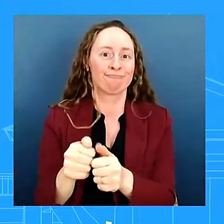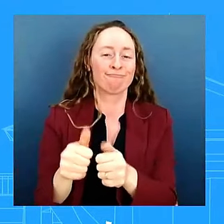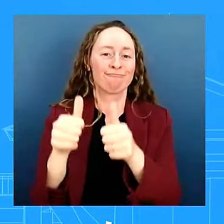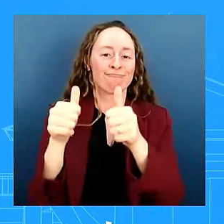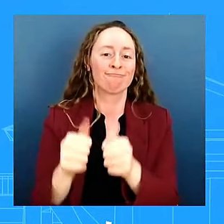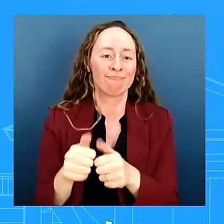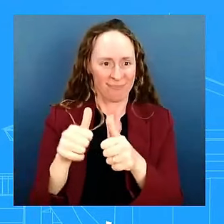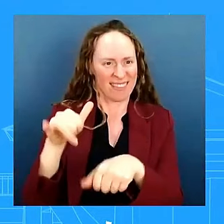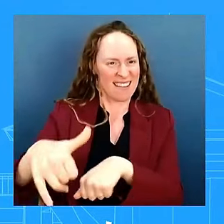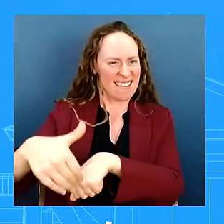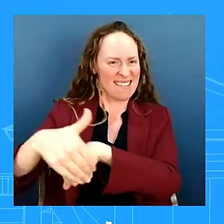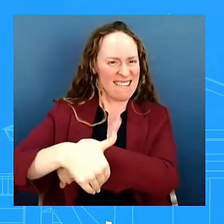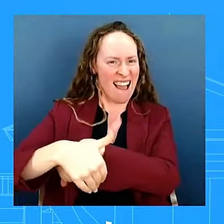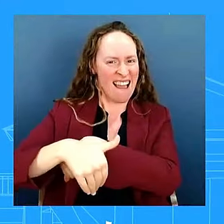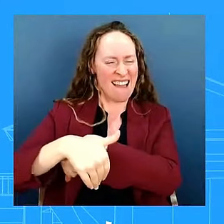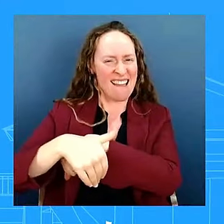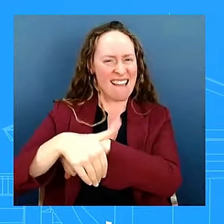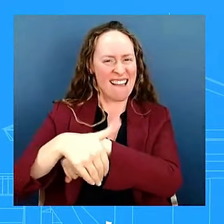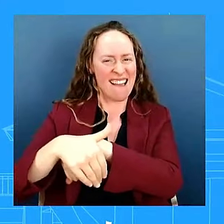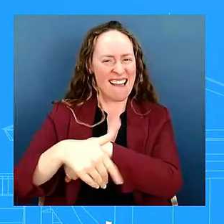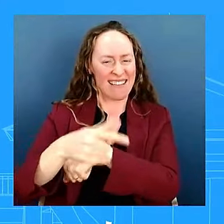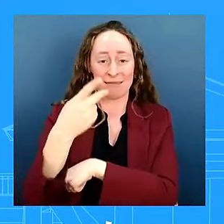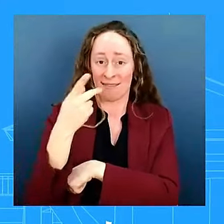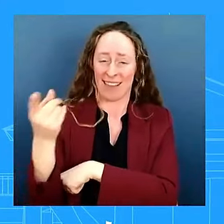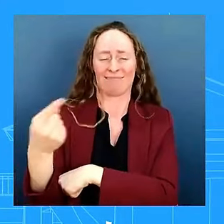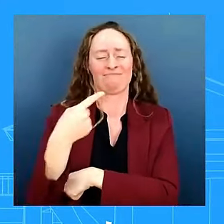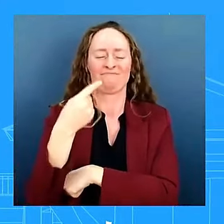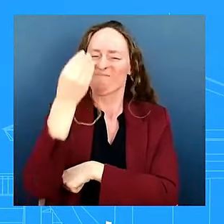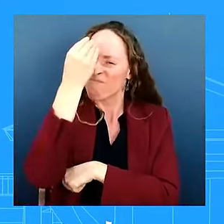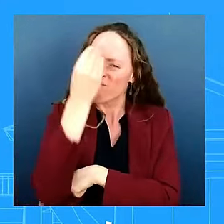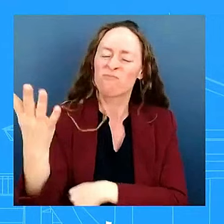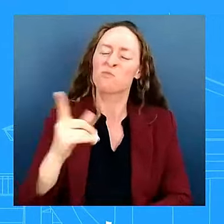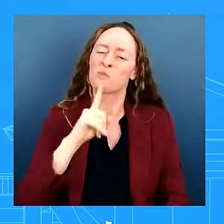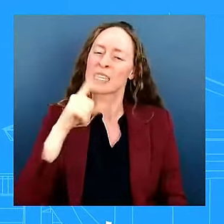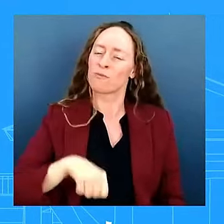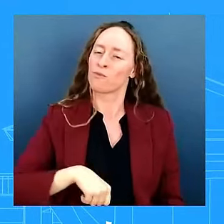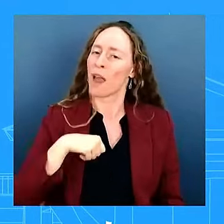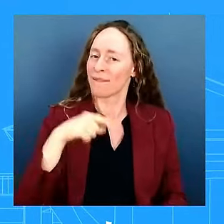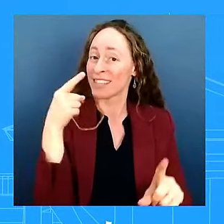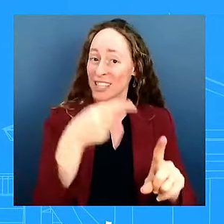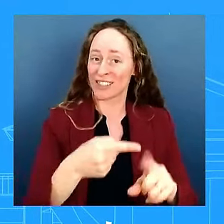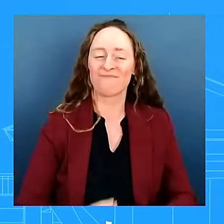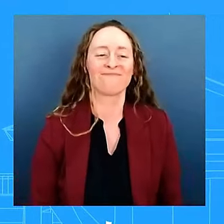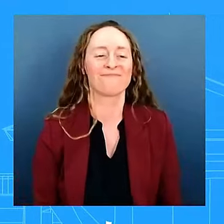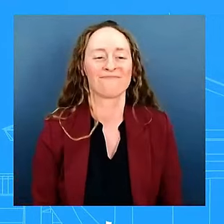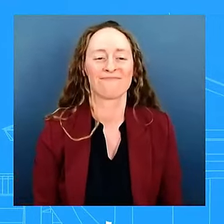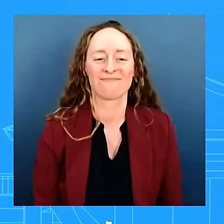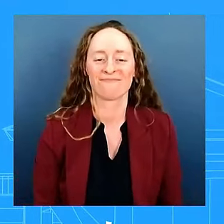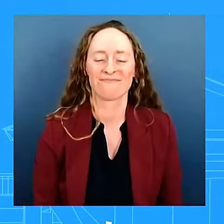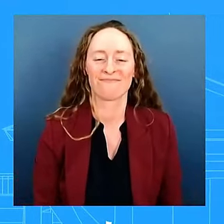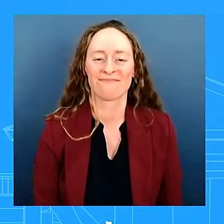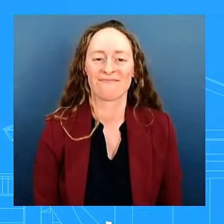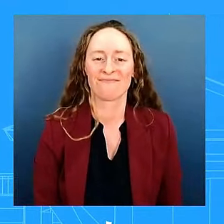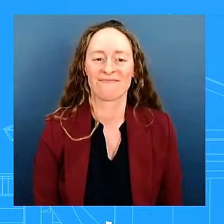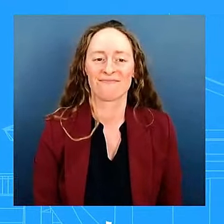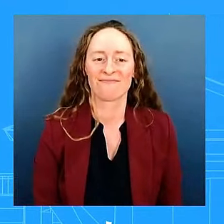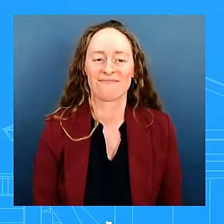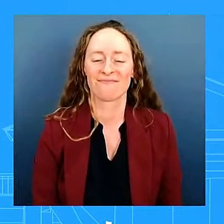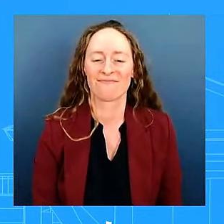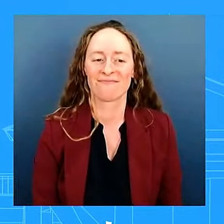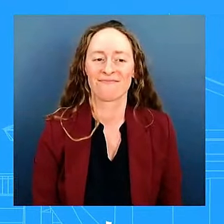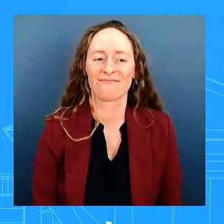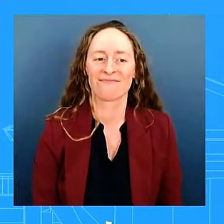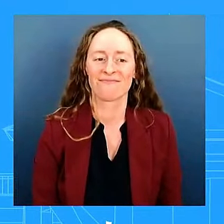very very proud of her um on september 11th uh did the president the president and the